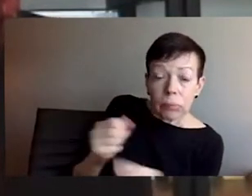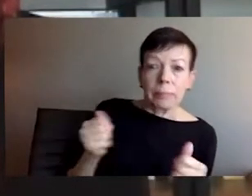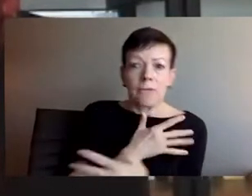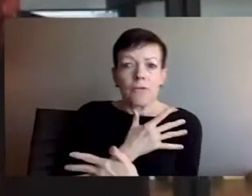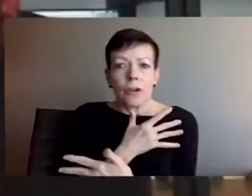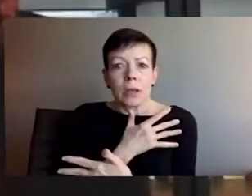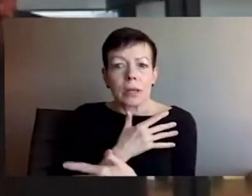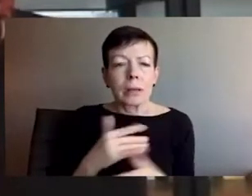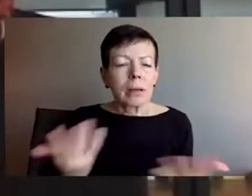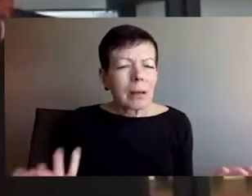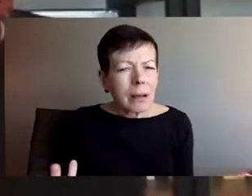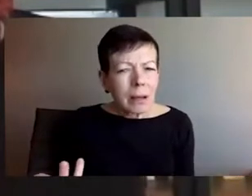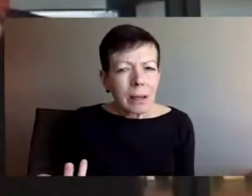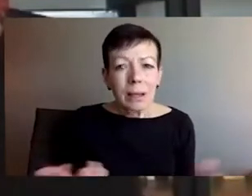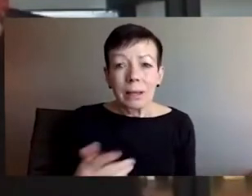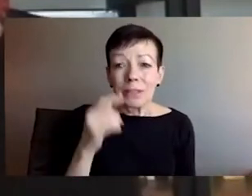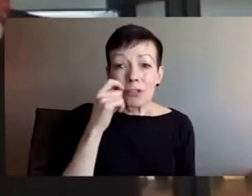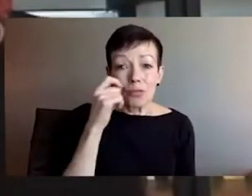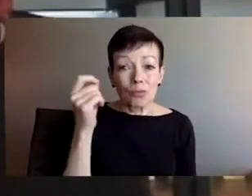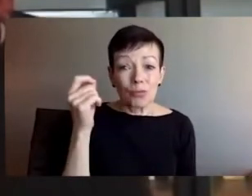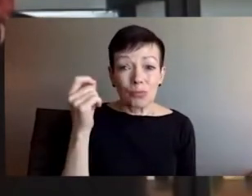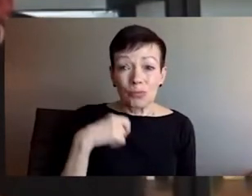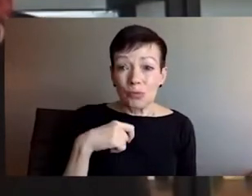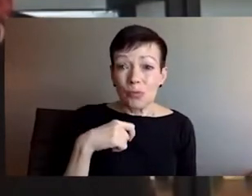is, is through a Russian, uh,